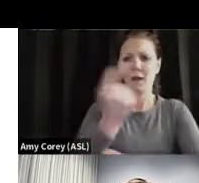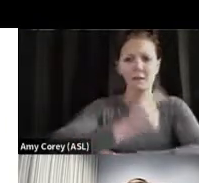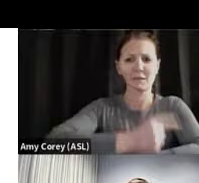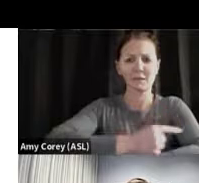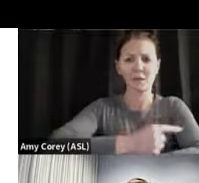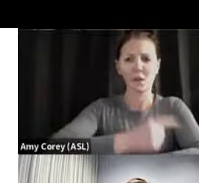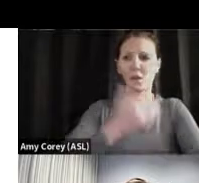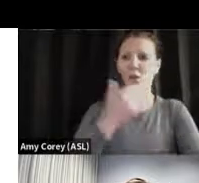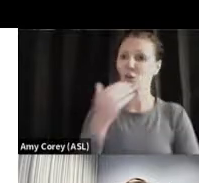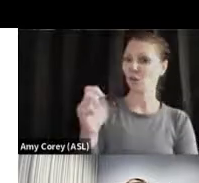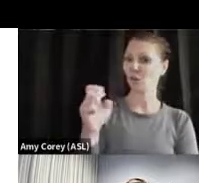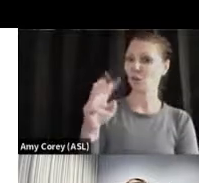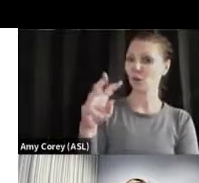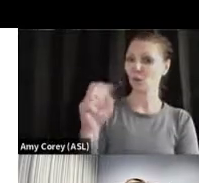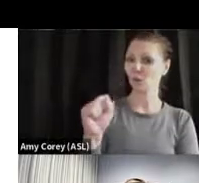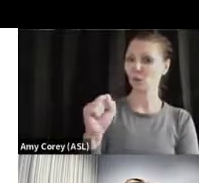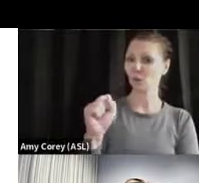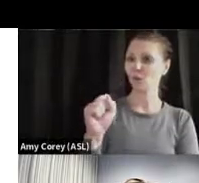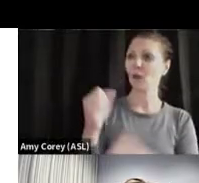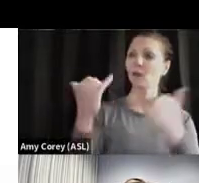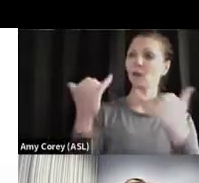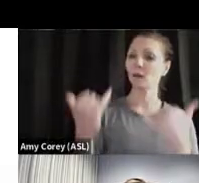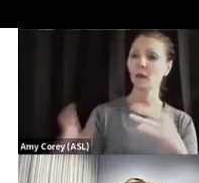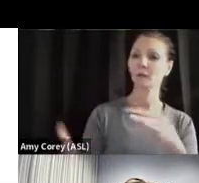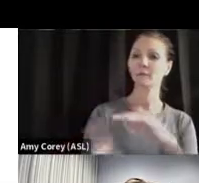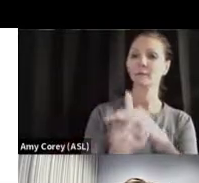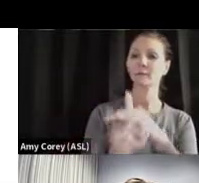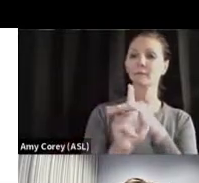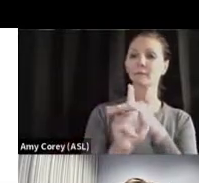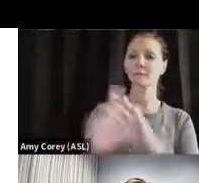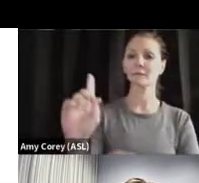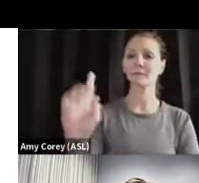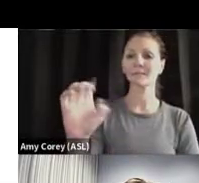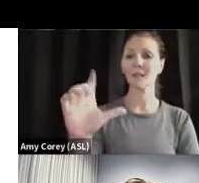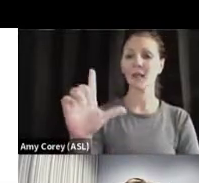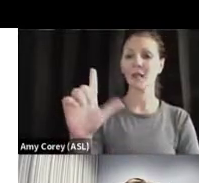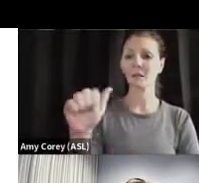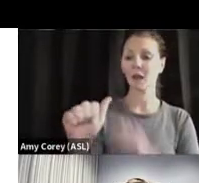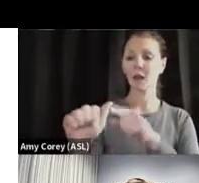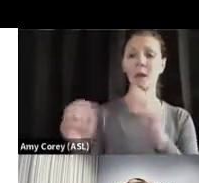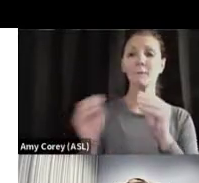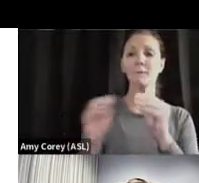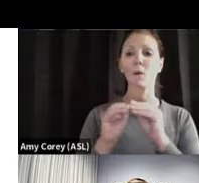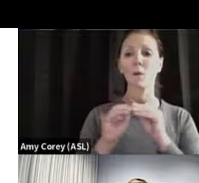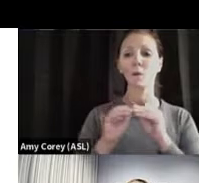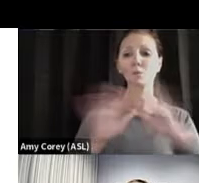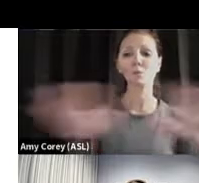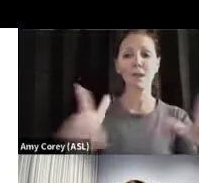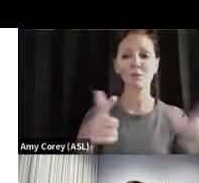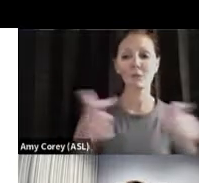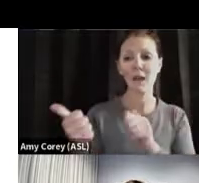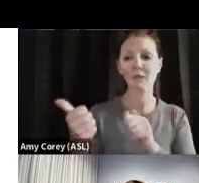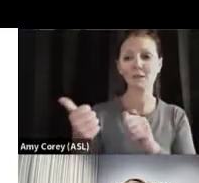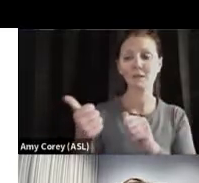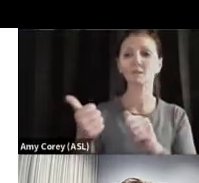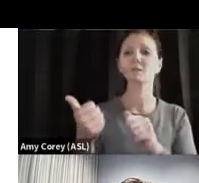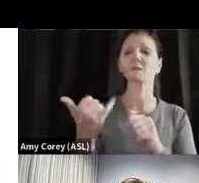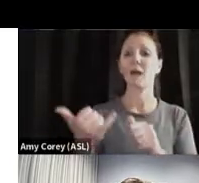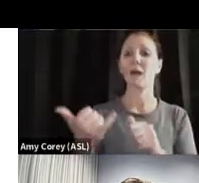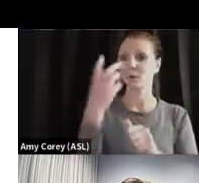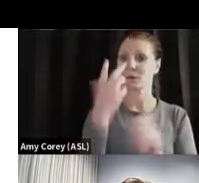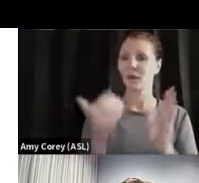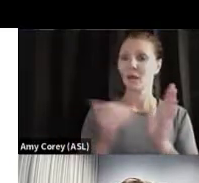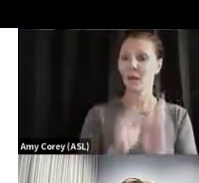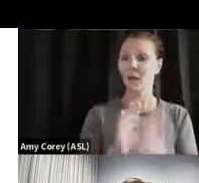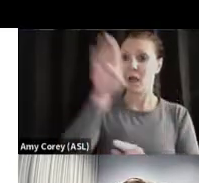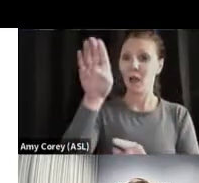news. But Delta came in, this virus that spreads more rapidly, and you saw another hump here in Delta. Now there were more vaccinations coming in through